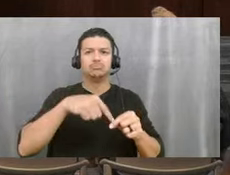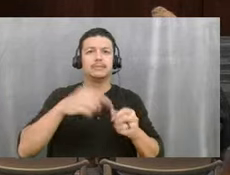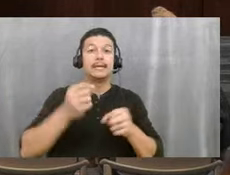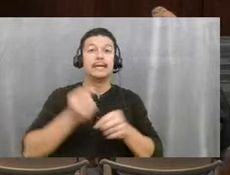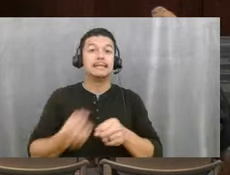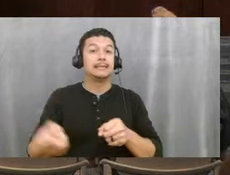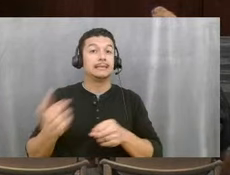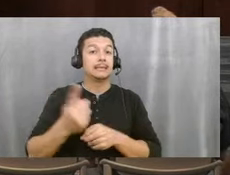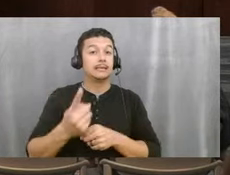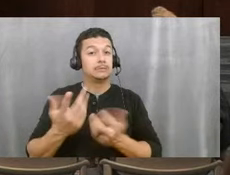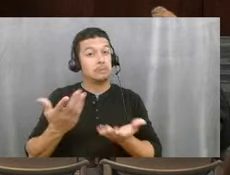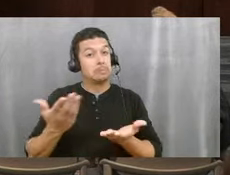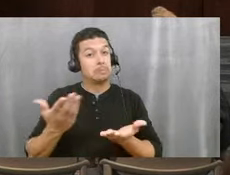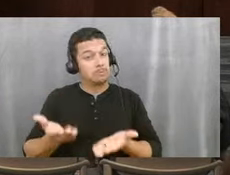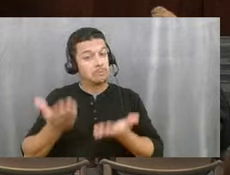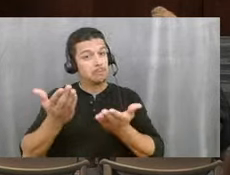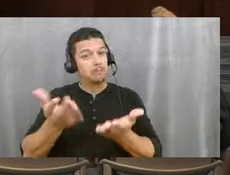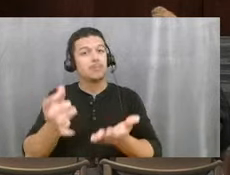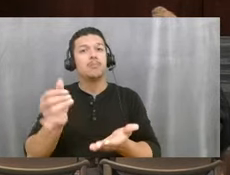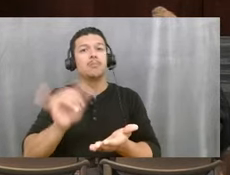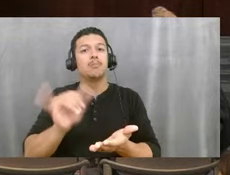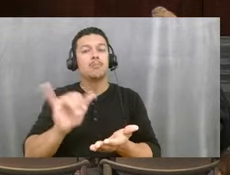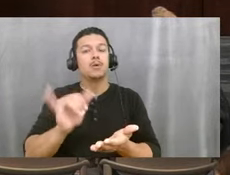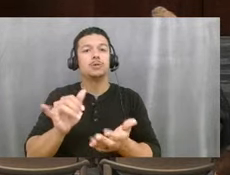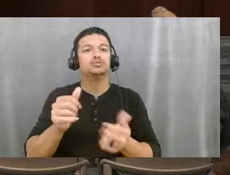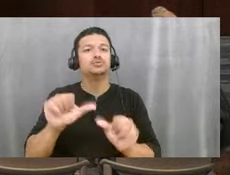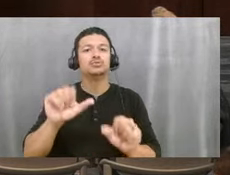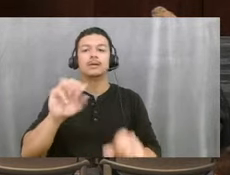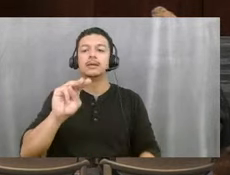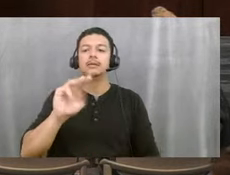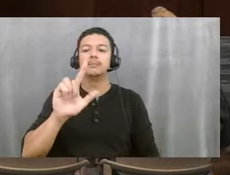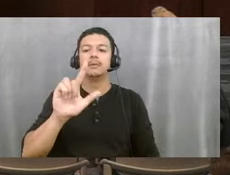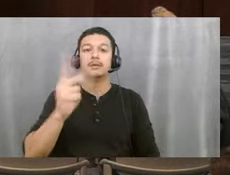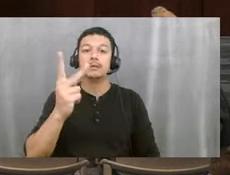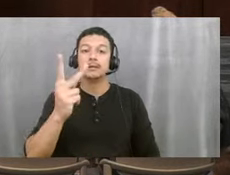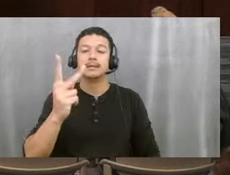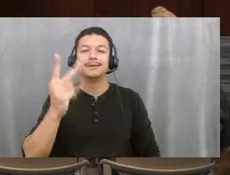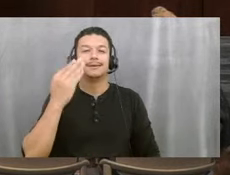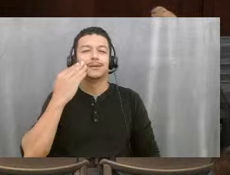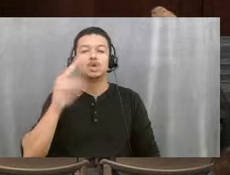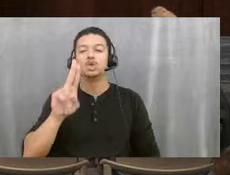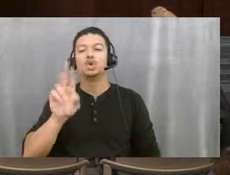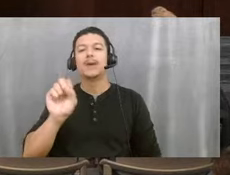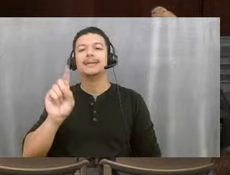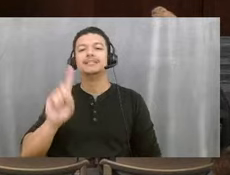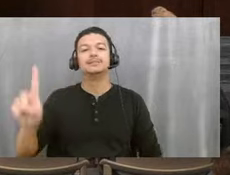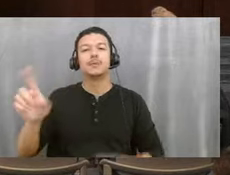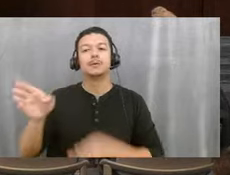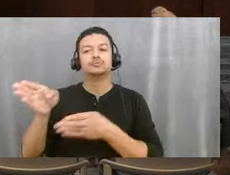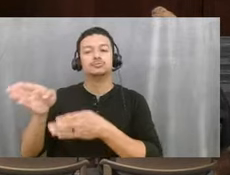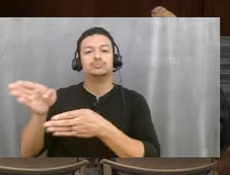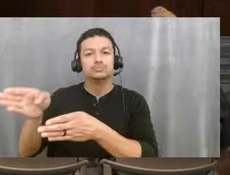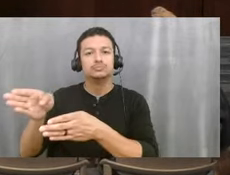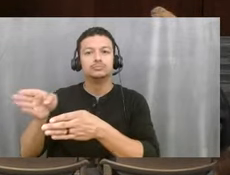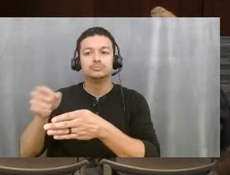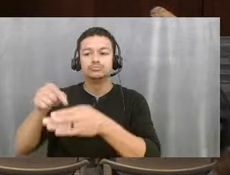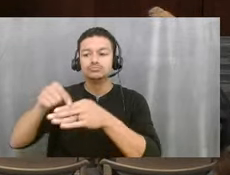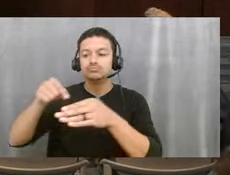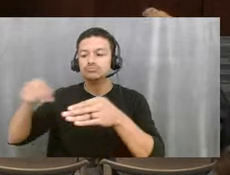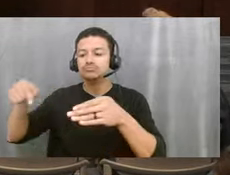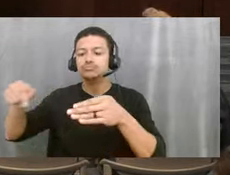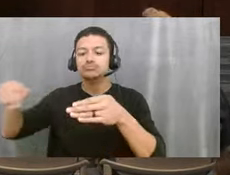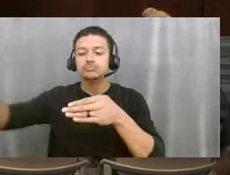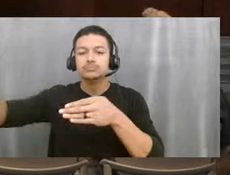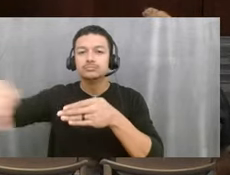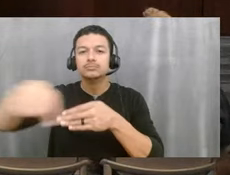also go down MLK to US 1 and back either the same route or go a different